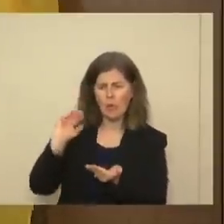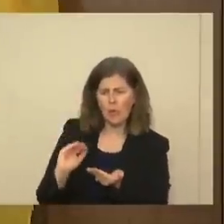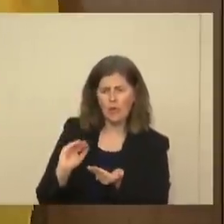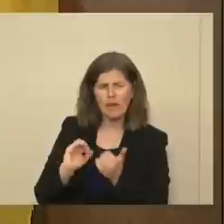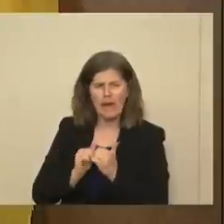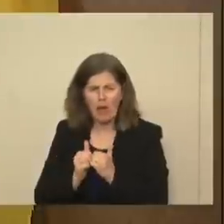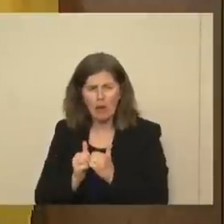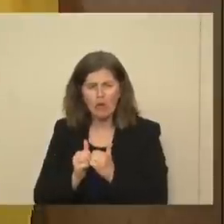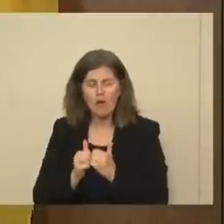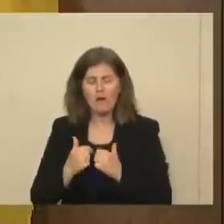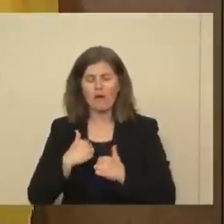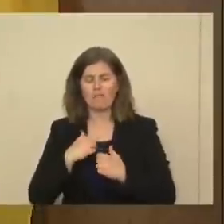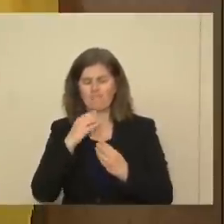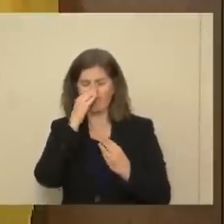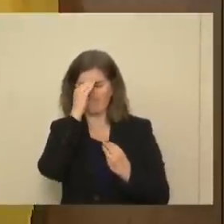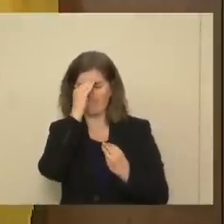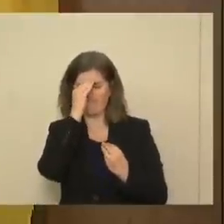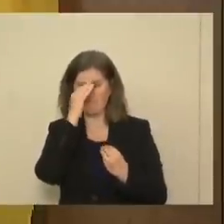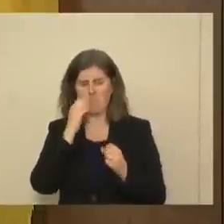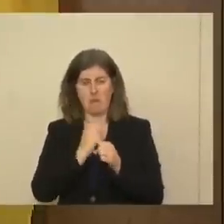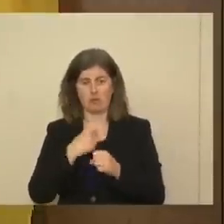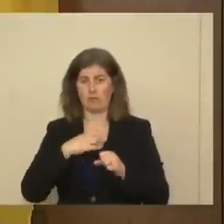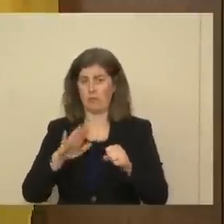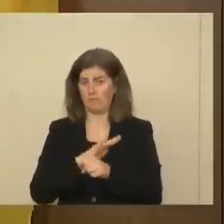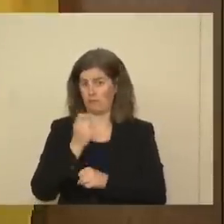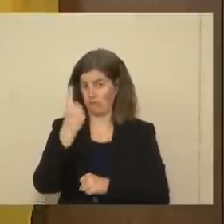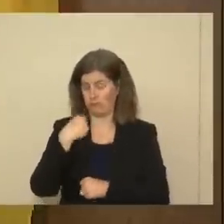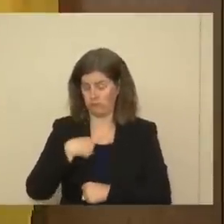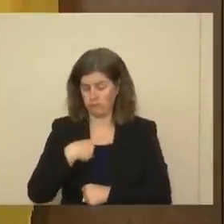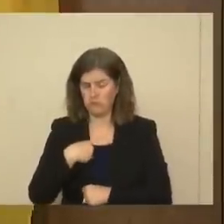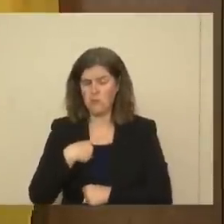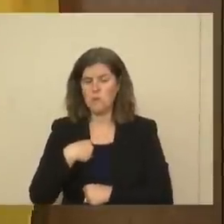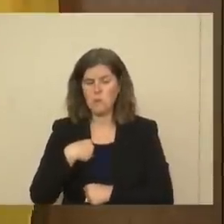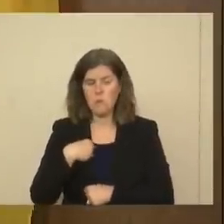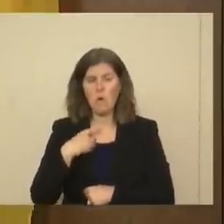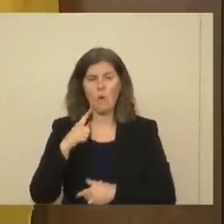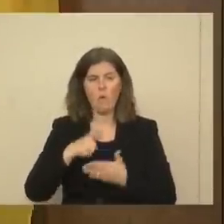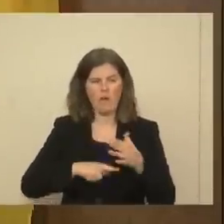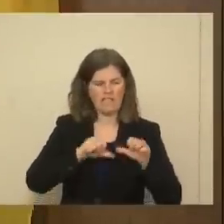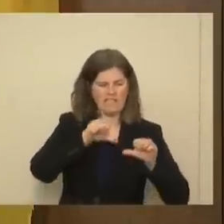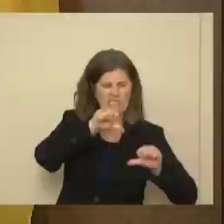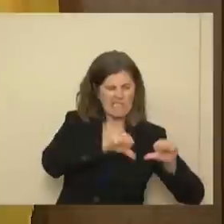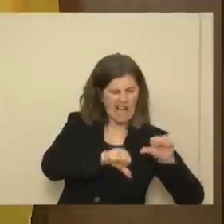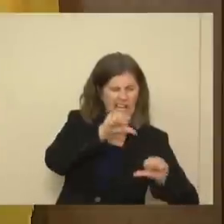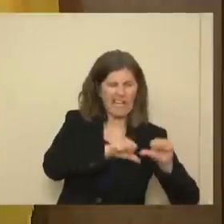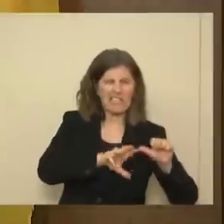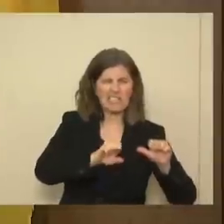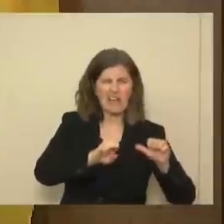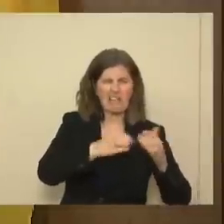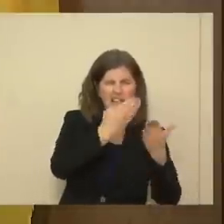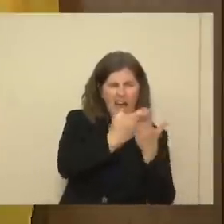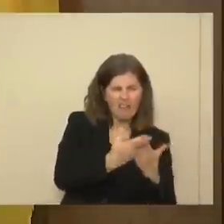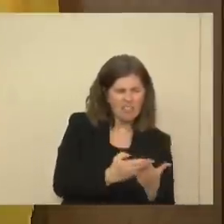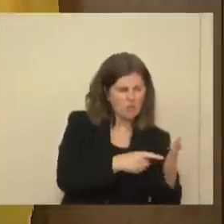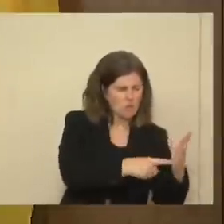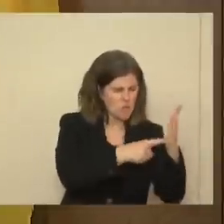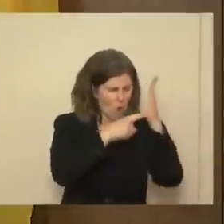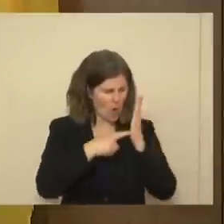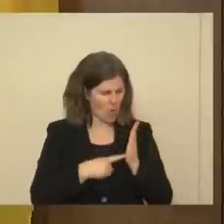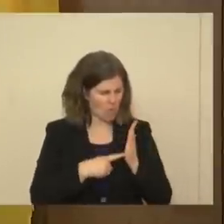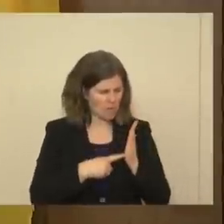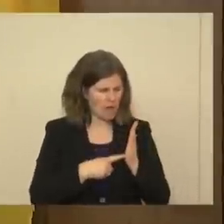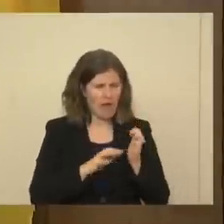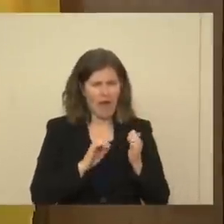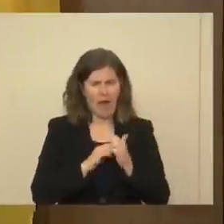And then I make sure that I understand how the science and the evidence-based strategies will get to the